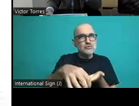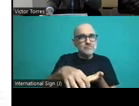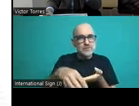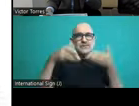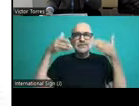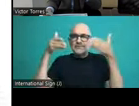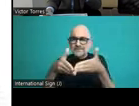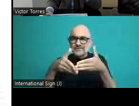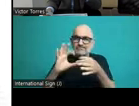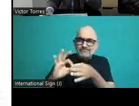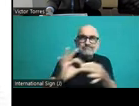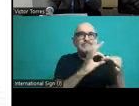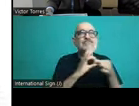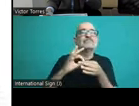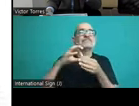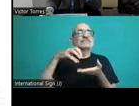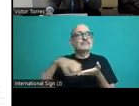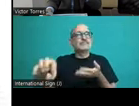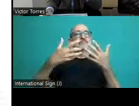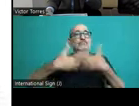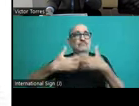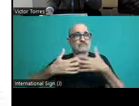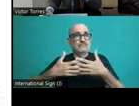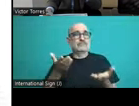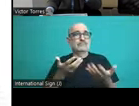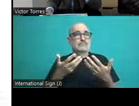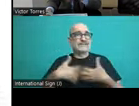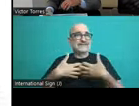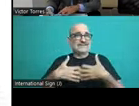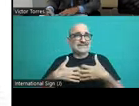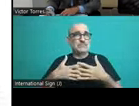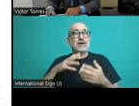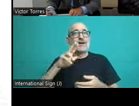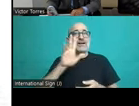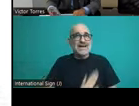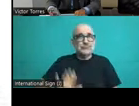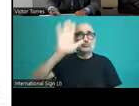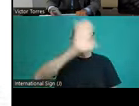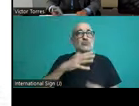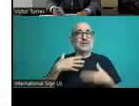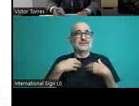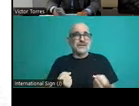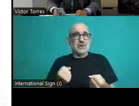And the expenses, poverty expenses in the case of